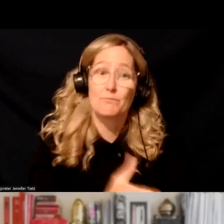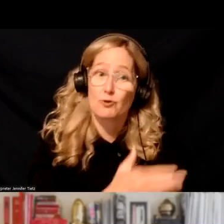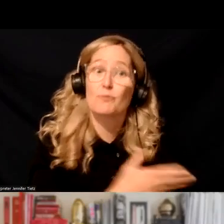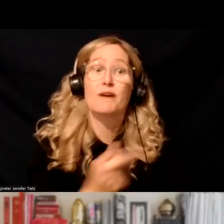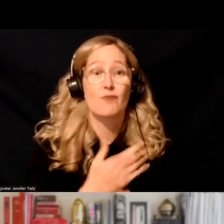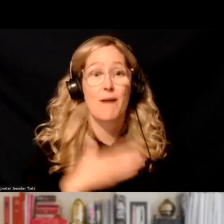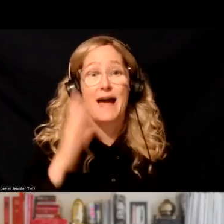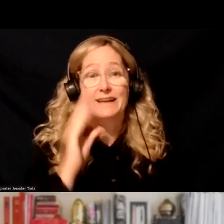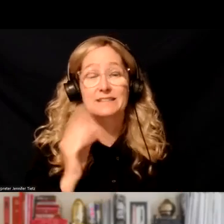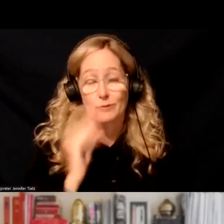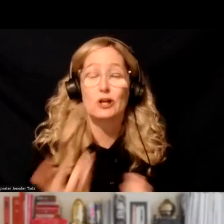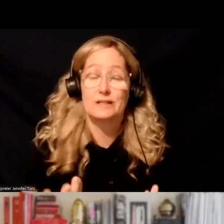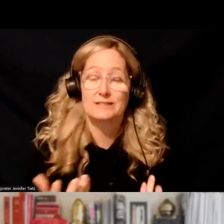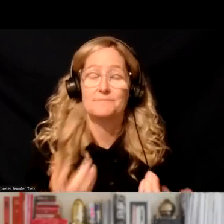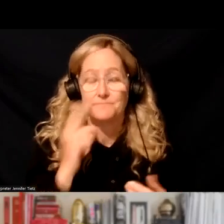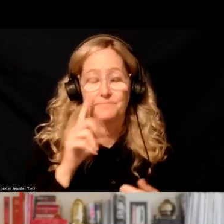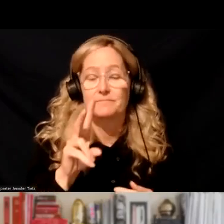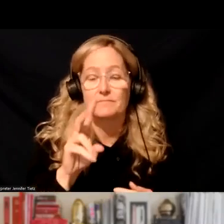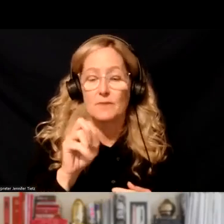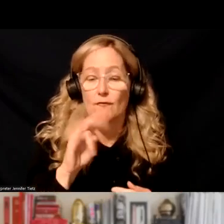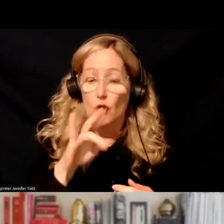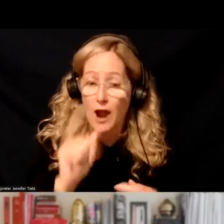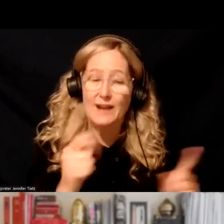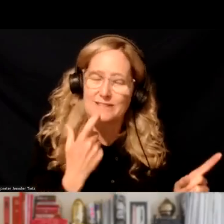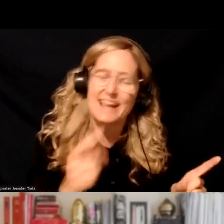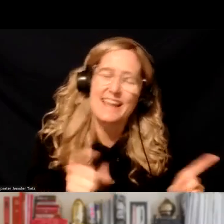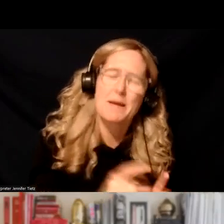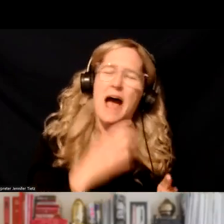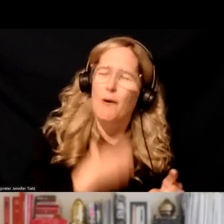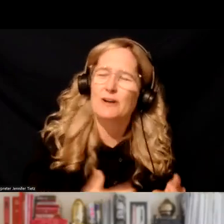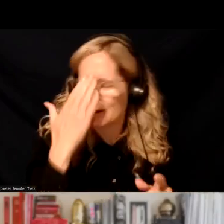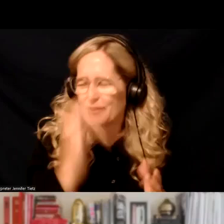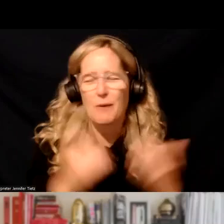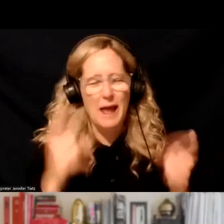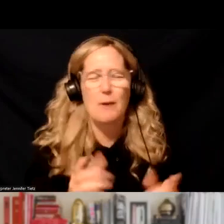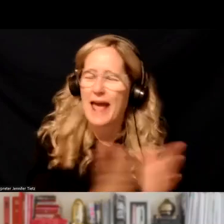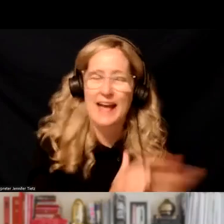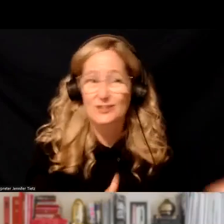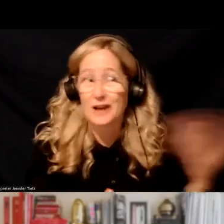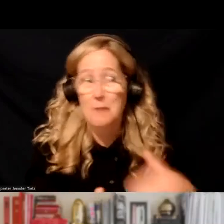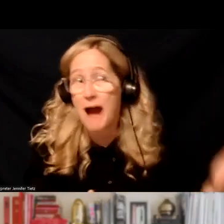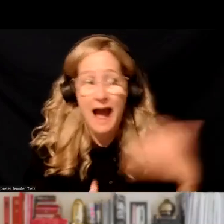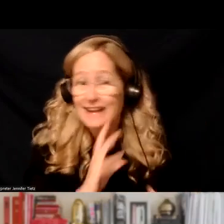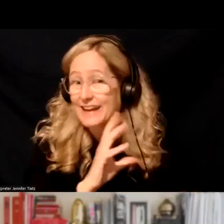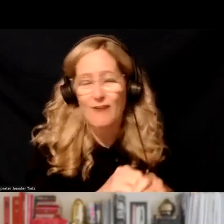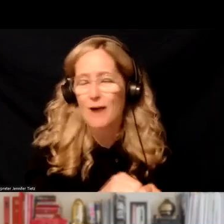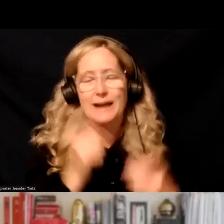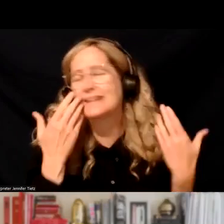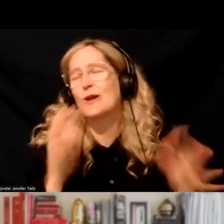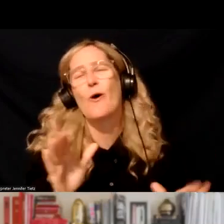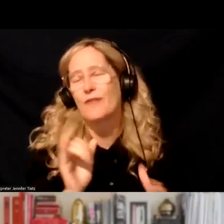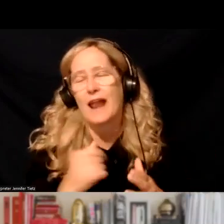experience. I think, I think Veronica would say the same thing. I wish I had known this was coming up and say, would you like to have been, I just didn't know it was coming.